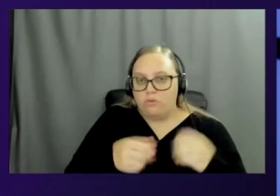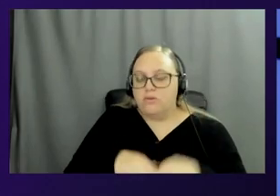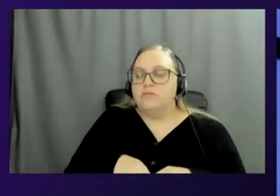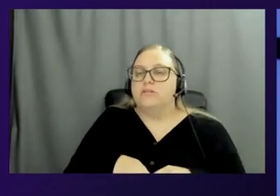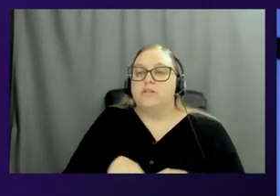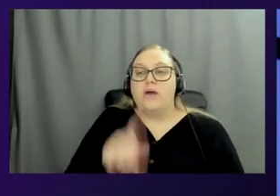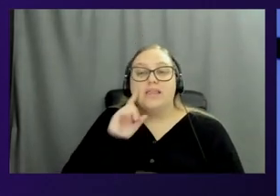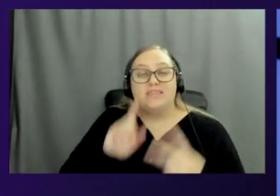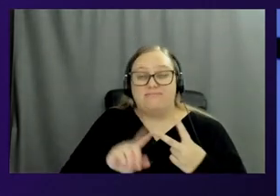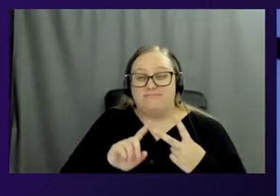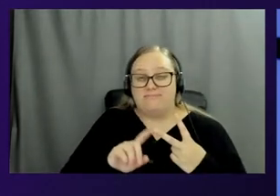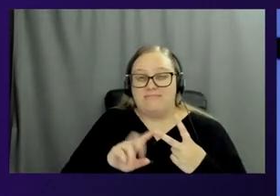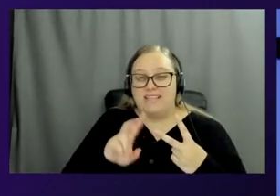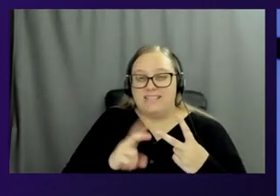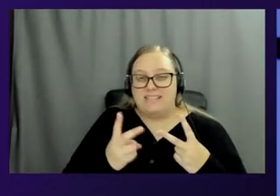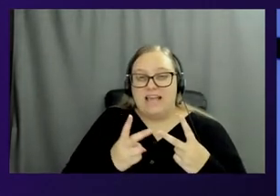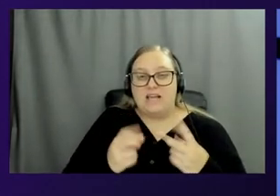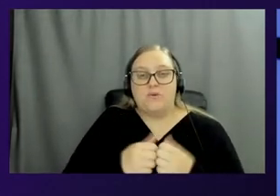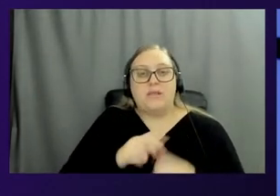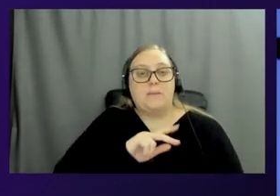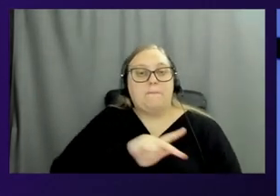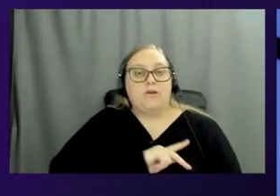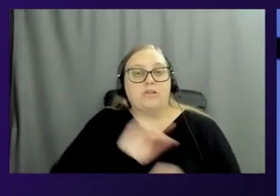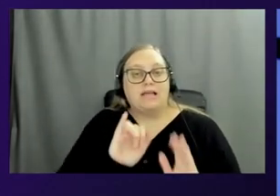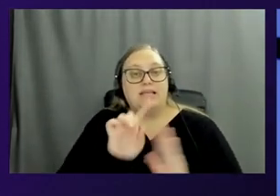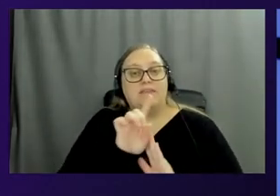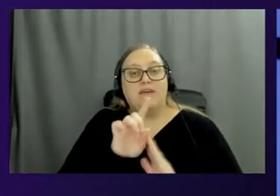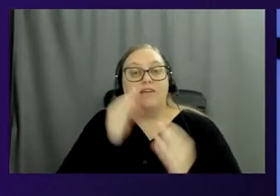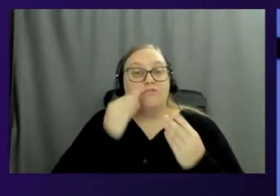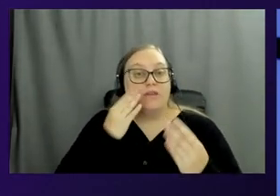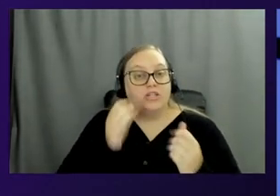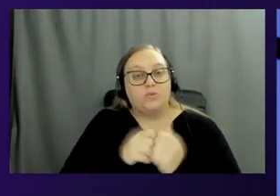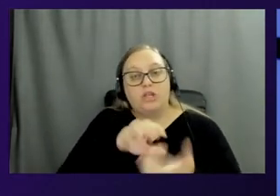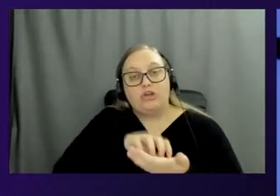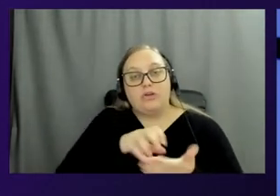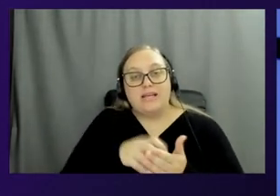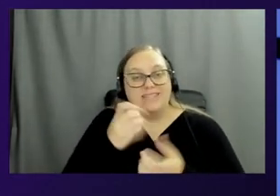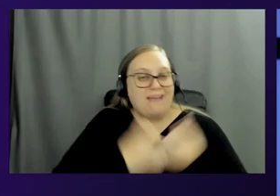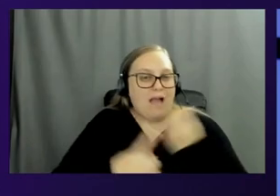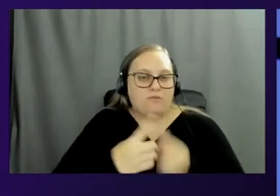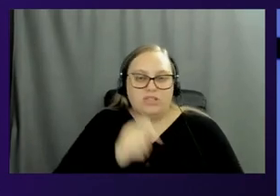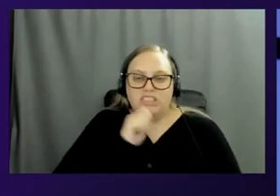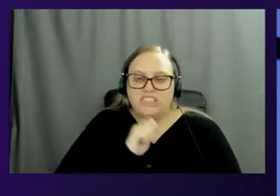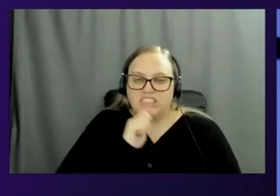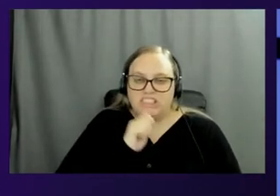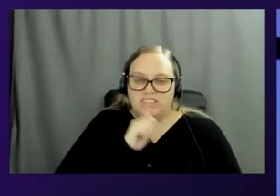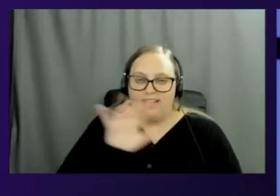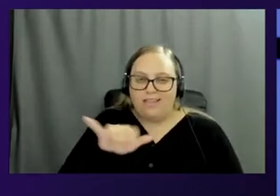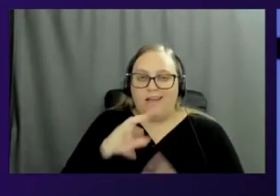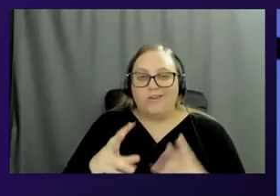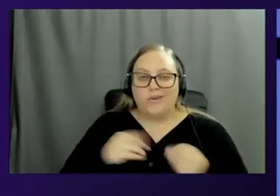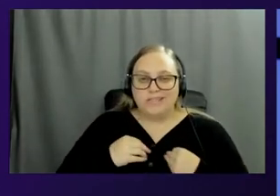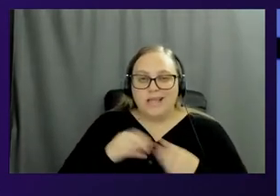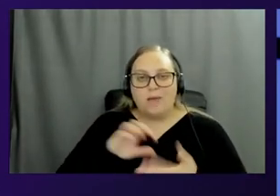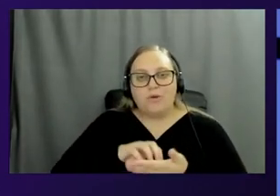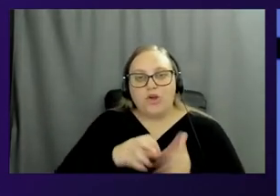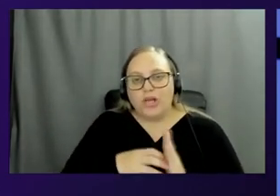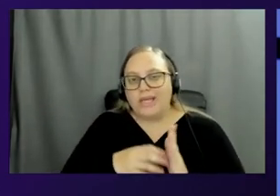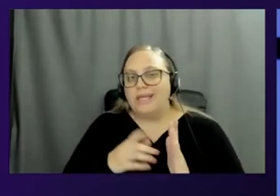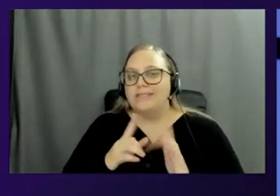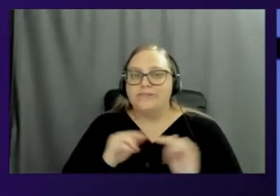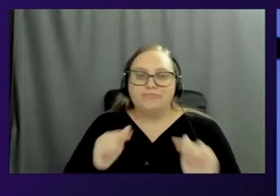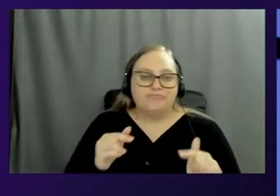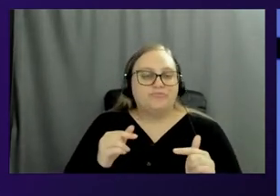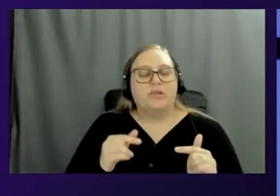second one here with the personal identifiable information with cookies, I think everybody has dealt with that. And, you if you accept cookies, and stuff like that. So